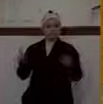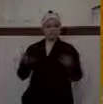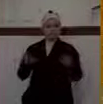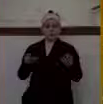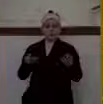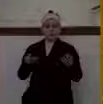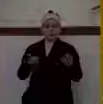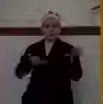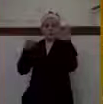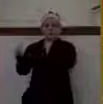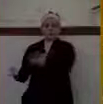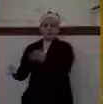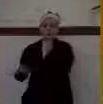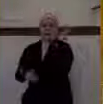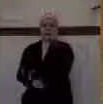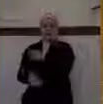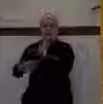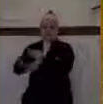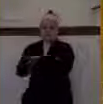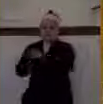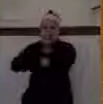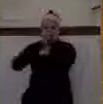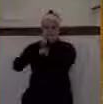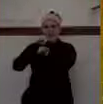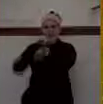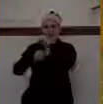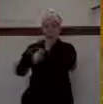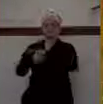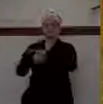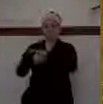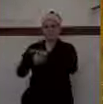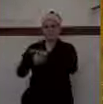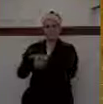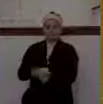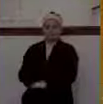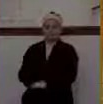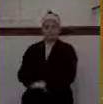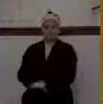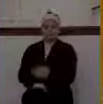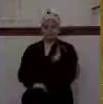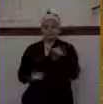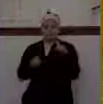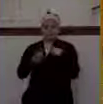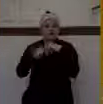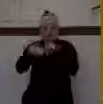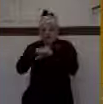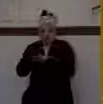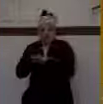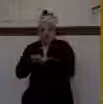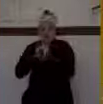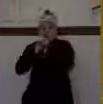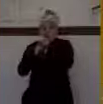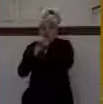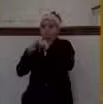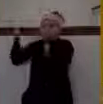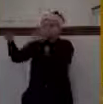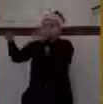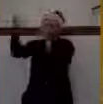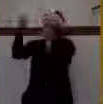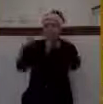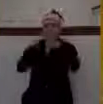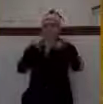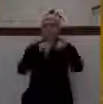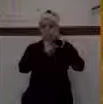kept right on using these shields just like before. When he went up to the house of the Lord, the guards would get those shields, and they would form an